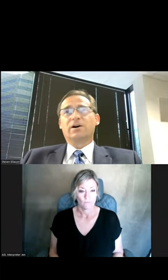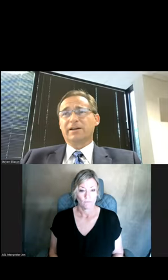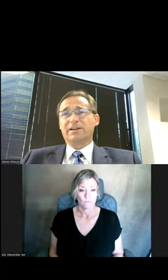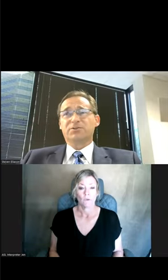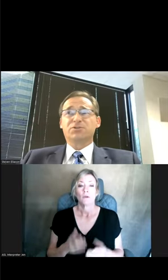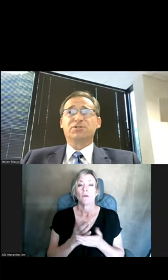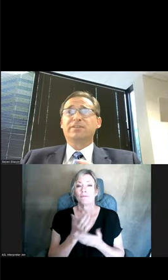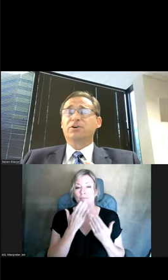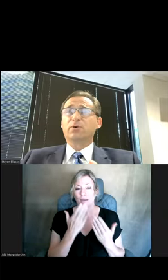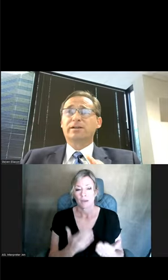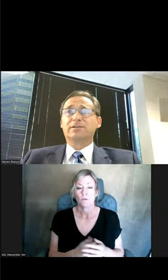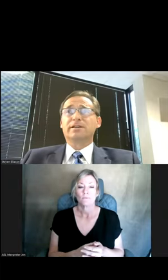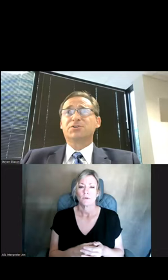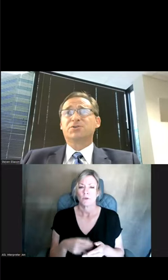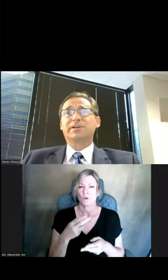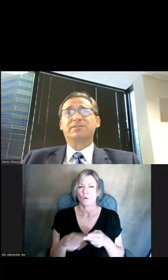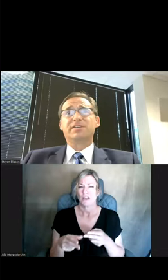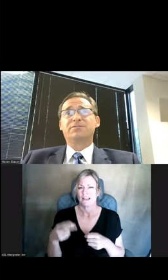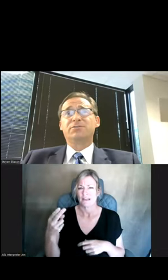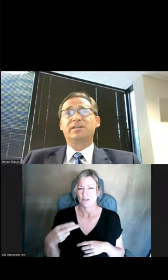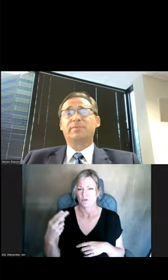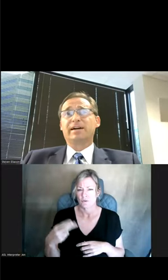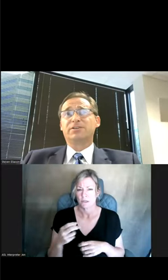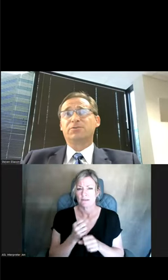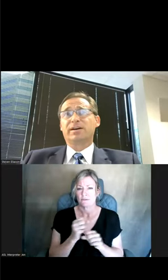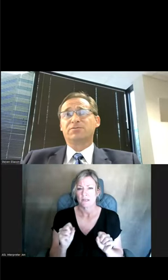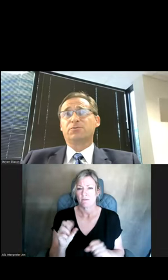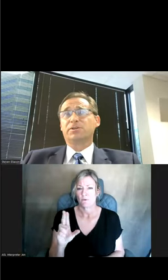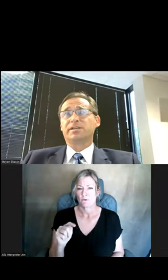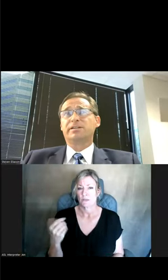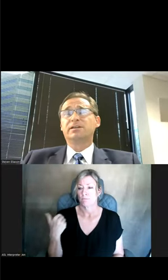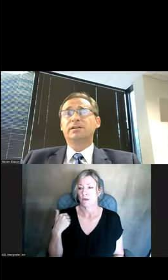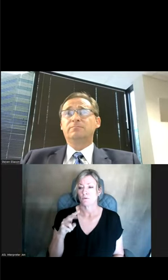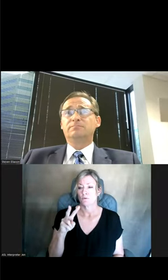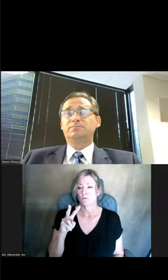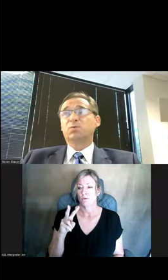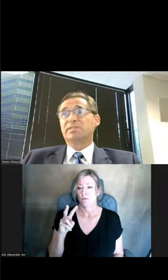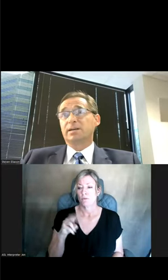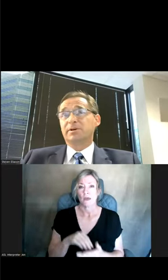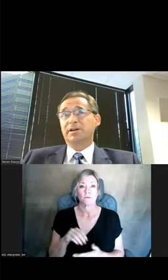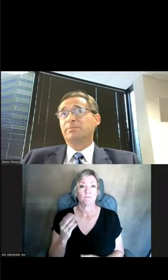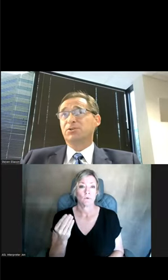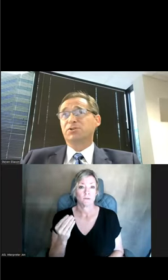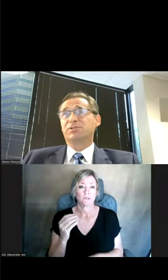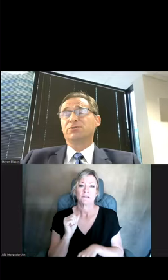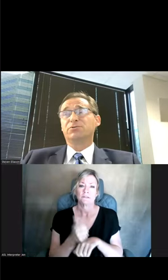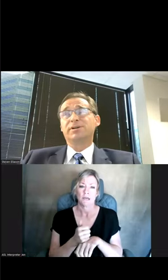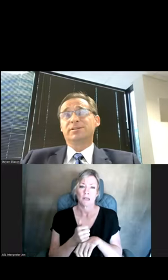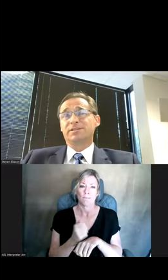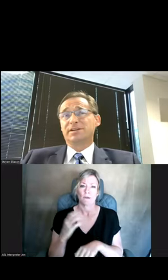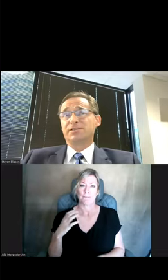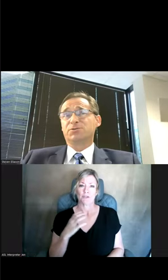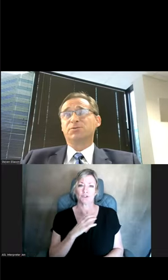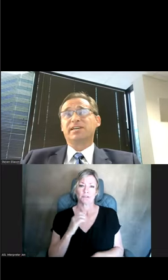All right. Thank you. So just to give you a quick little history of SafeUT back in 2014, we set up a commission to